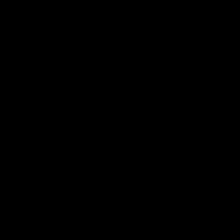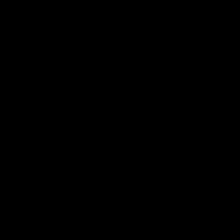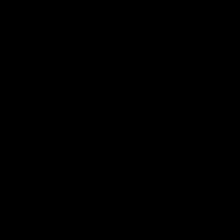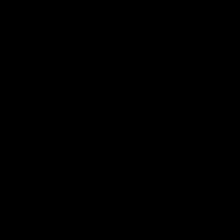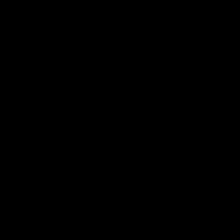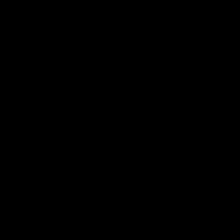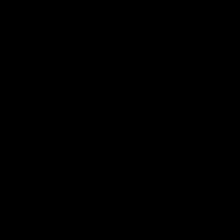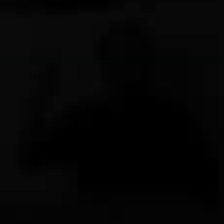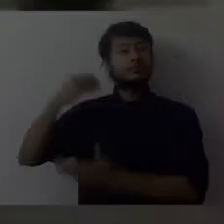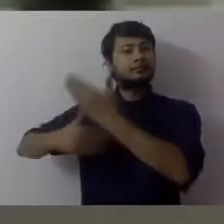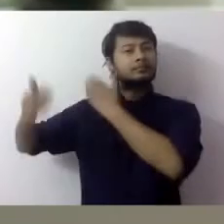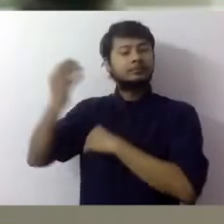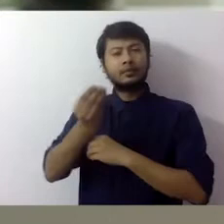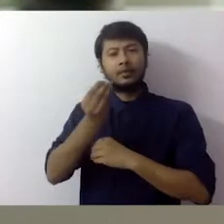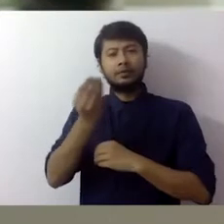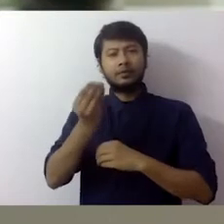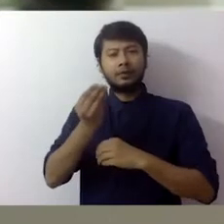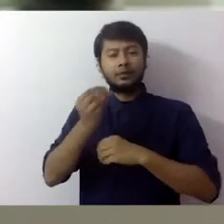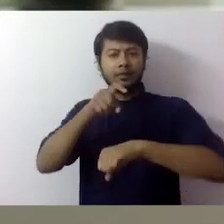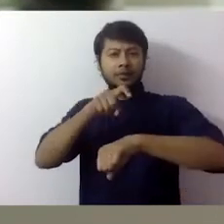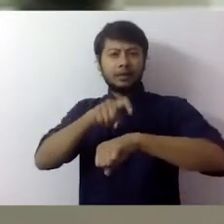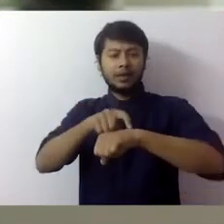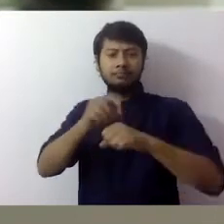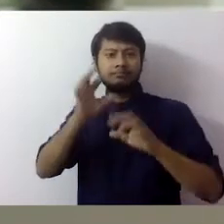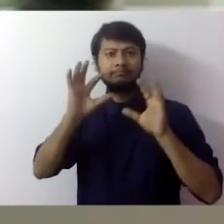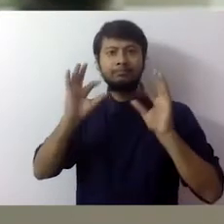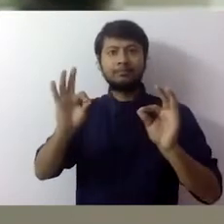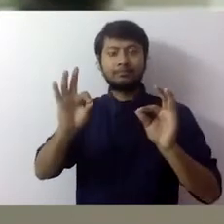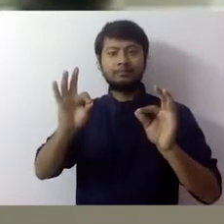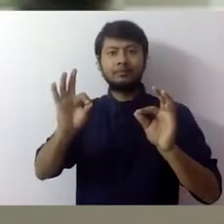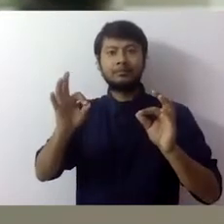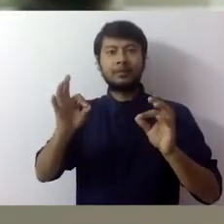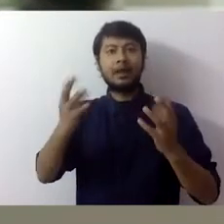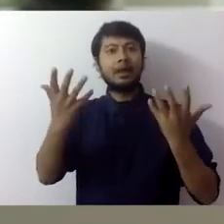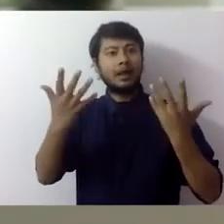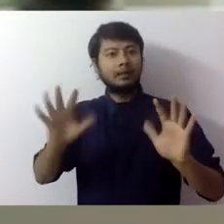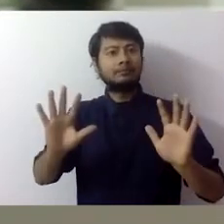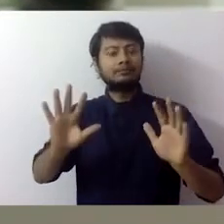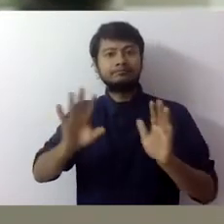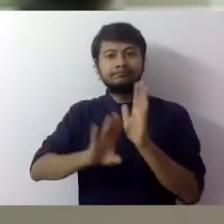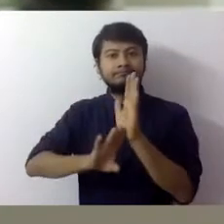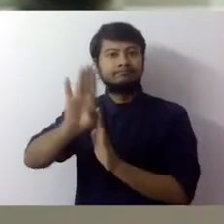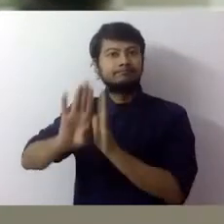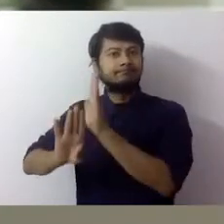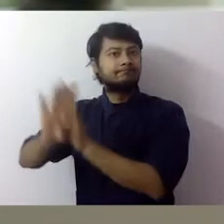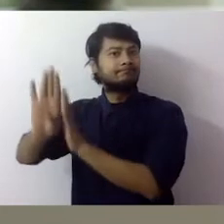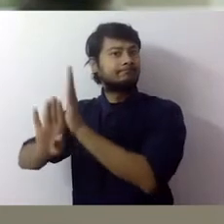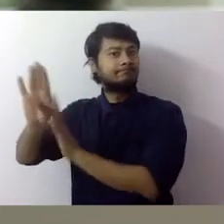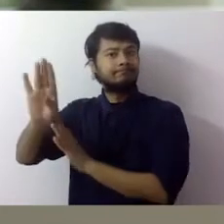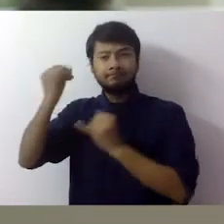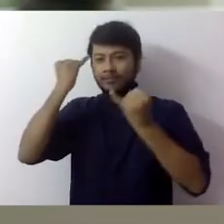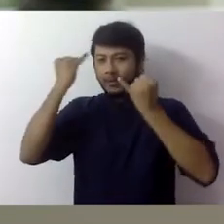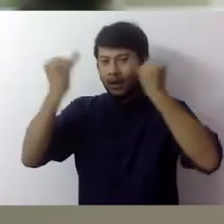There are some moments in history just the right time and the right place when incredible things happen. Instances when